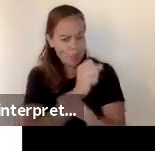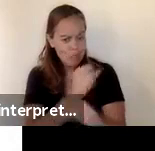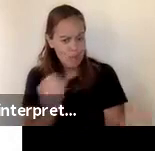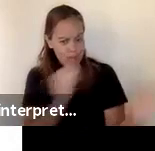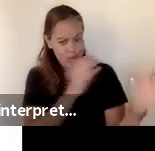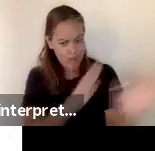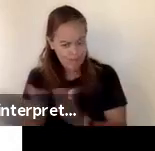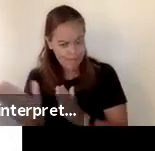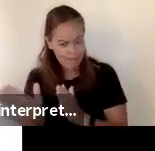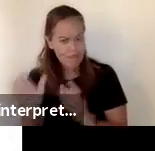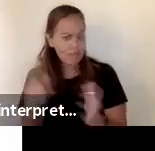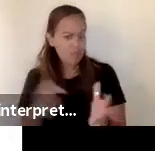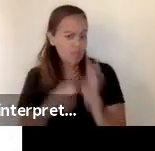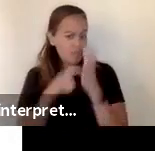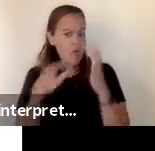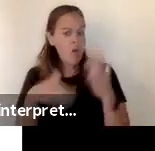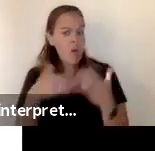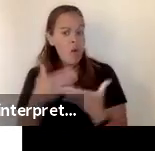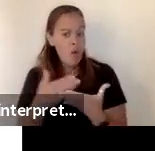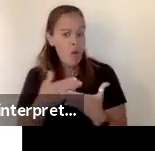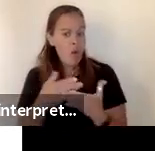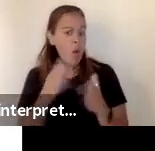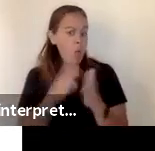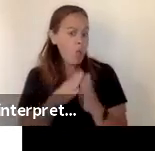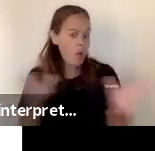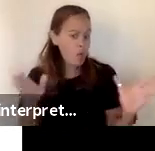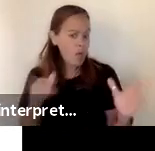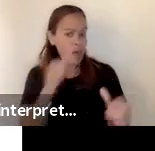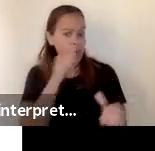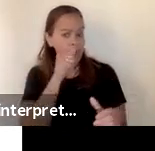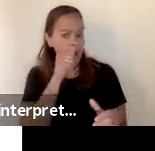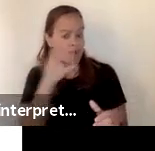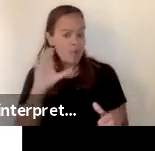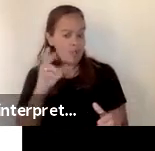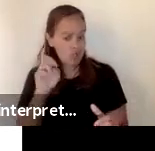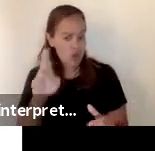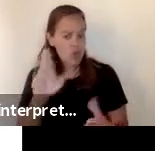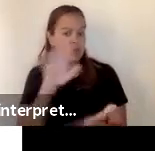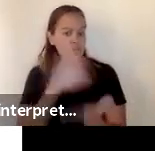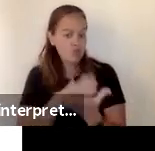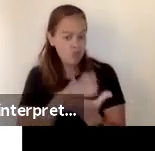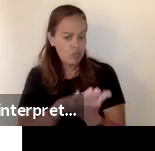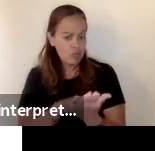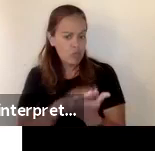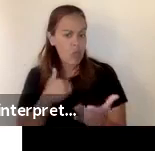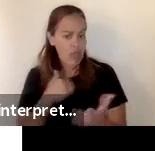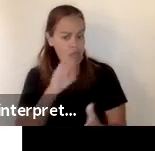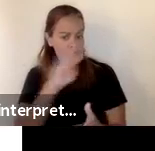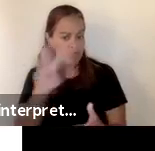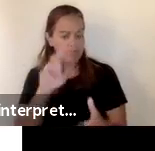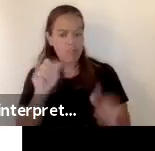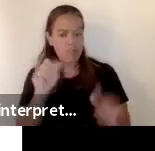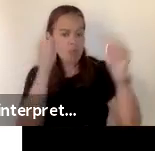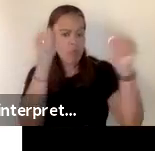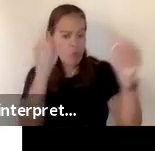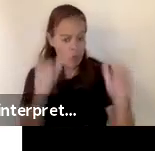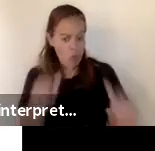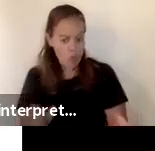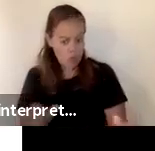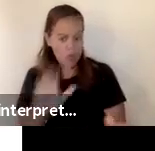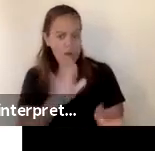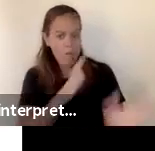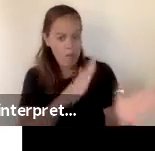and that's required of all public private and charter schools that maintain a website they need to post their plan for public review